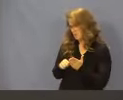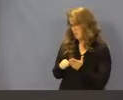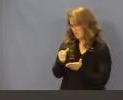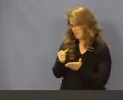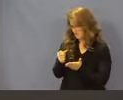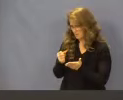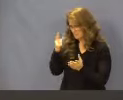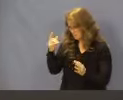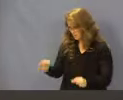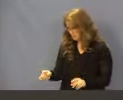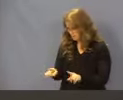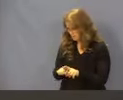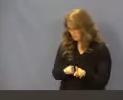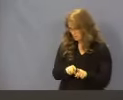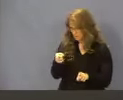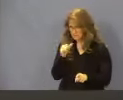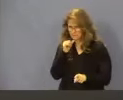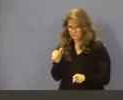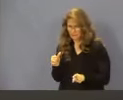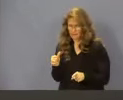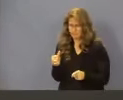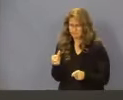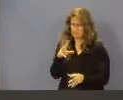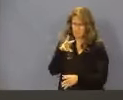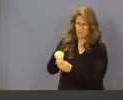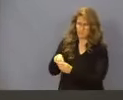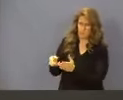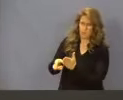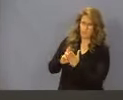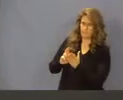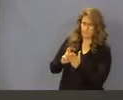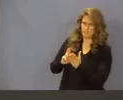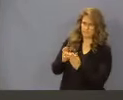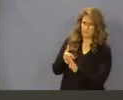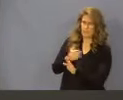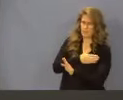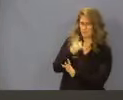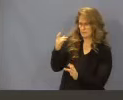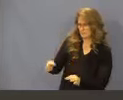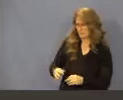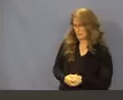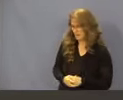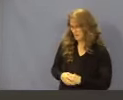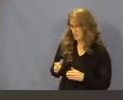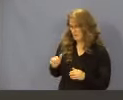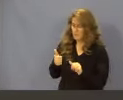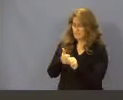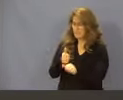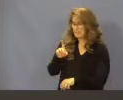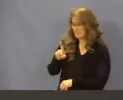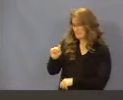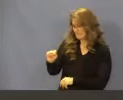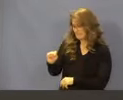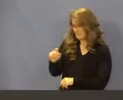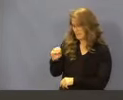activity which is believed to no longer be subject to the review process prior to its implementation. Updated DET request forms and